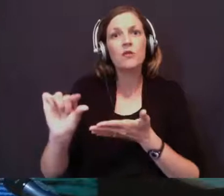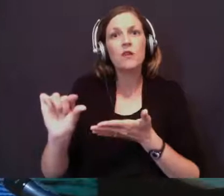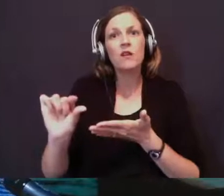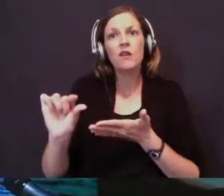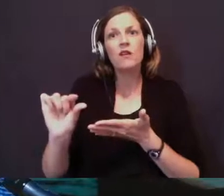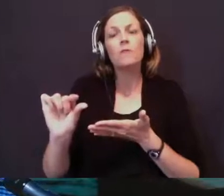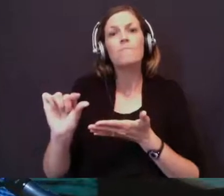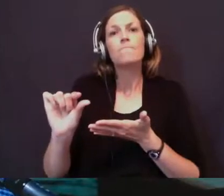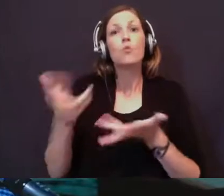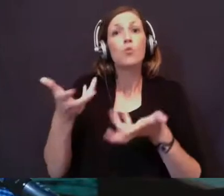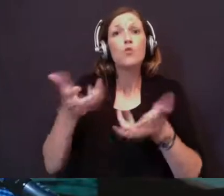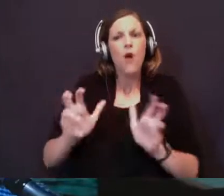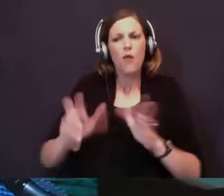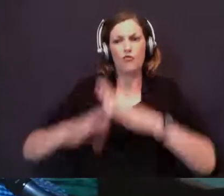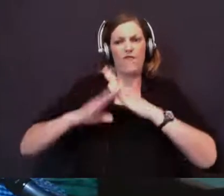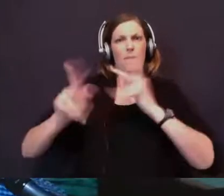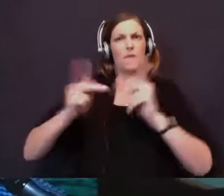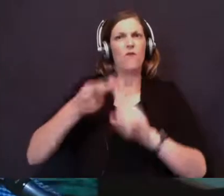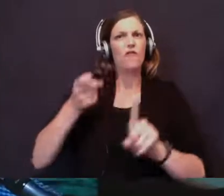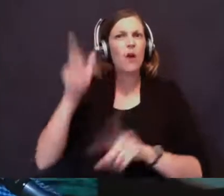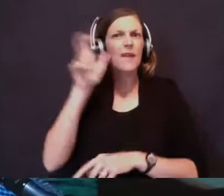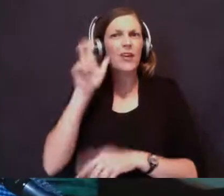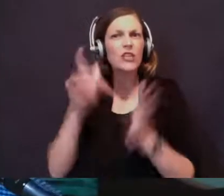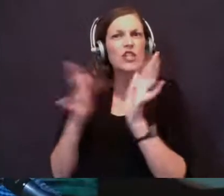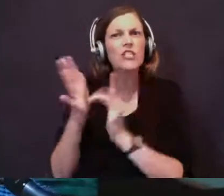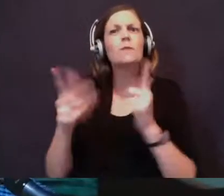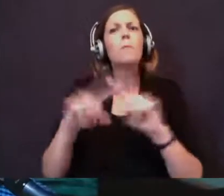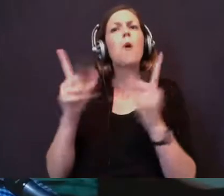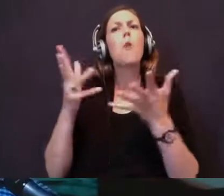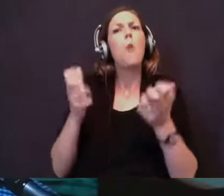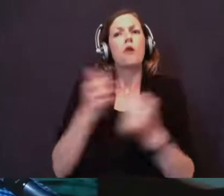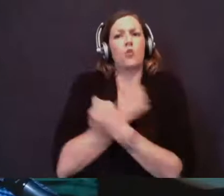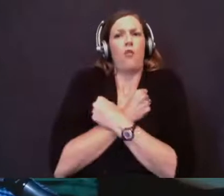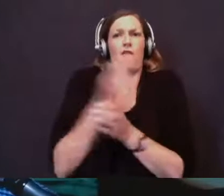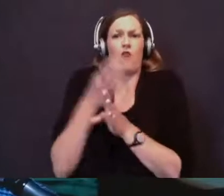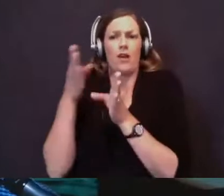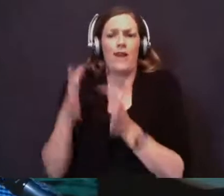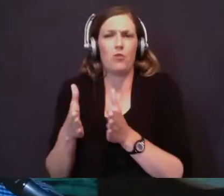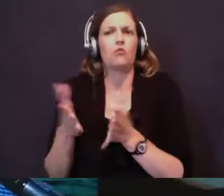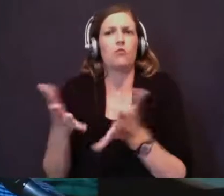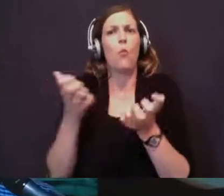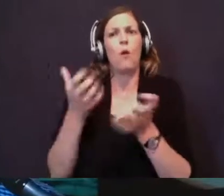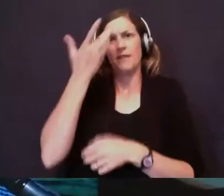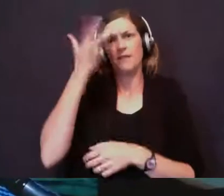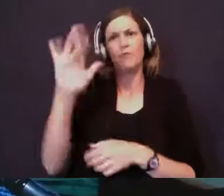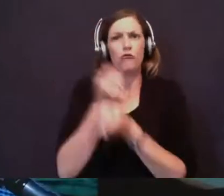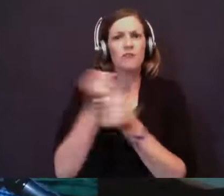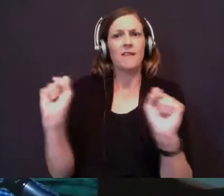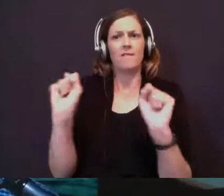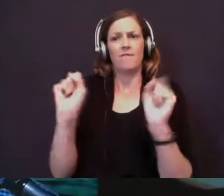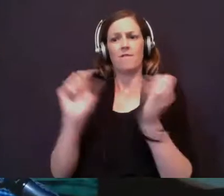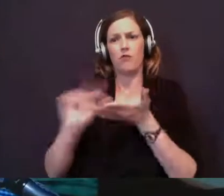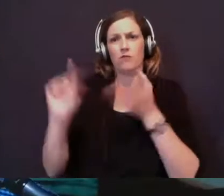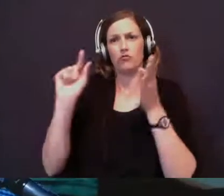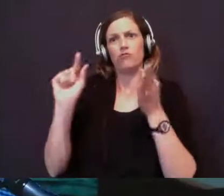folks from hearing Jesus. And we want to love our neighbor. So we want to be safe, smart, and gospel-driven. And what we do, you can still enjoy the